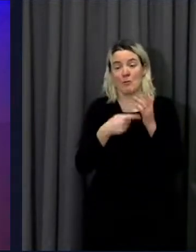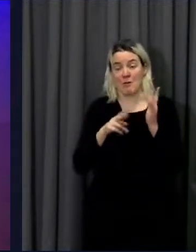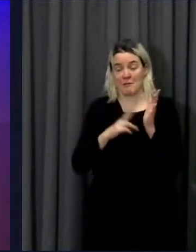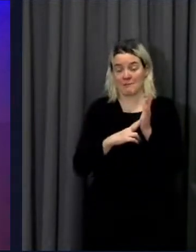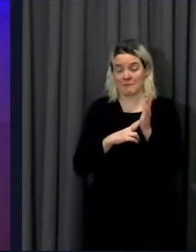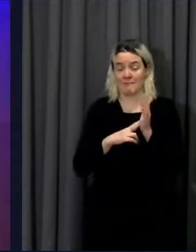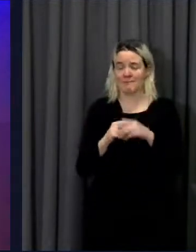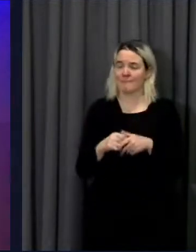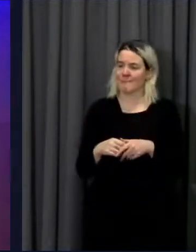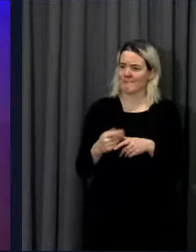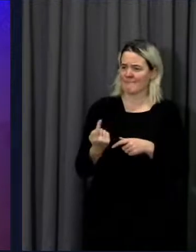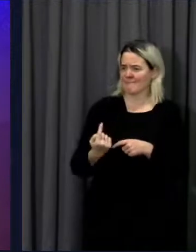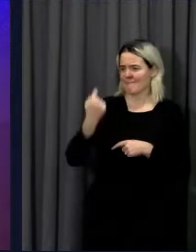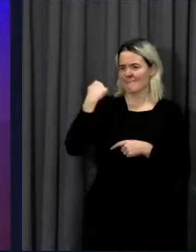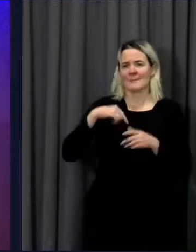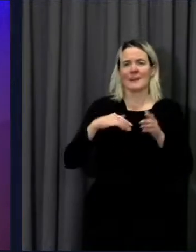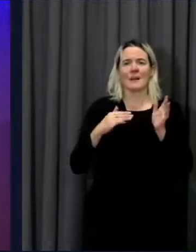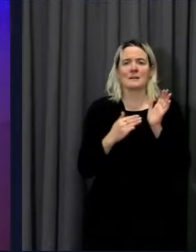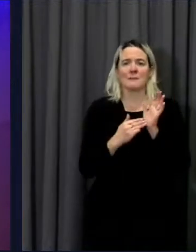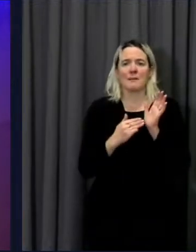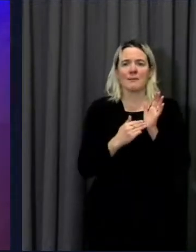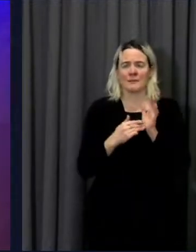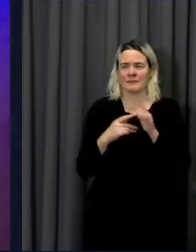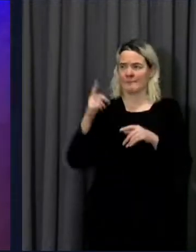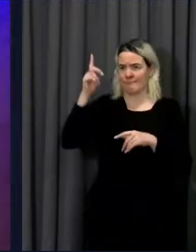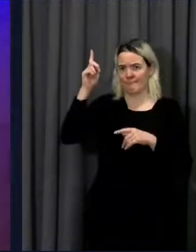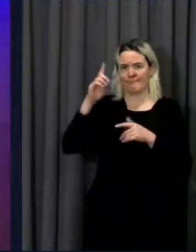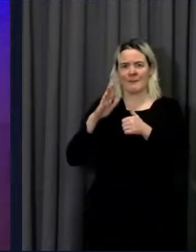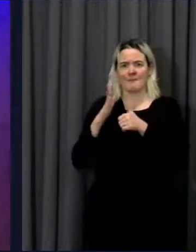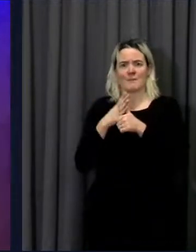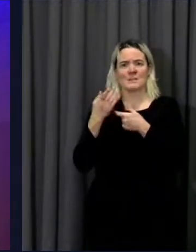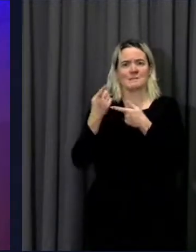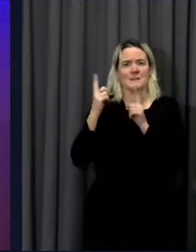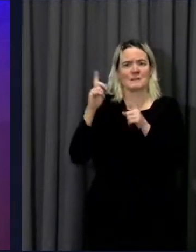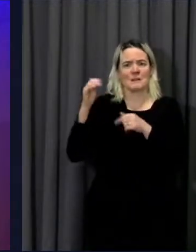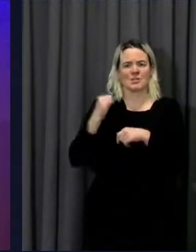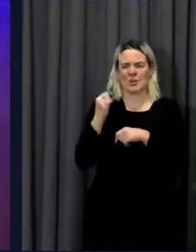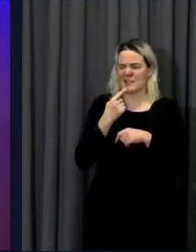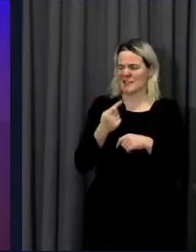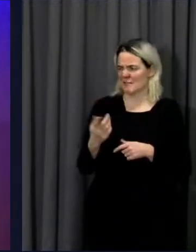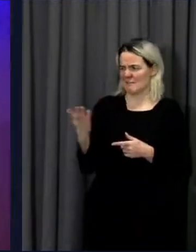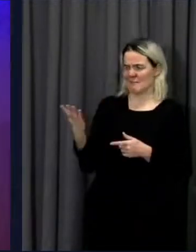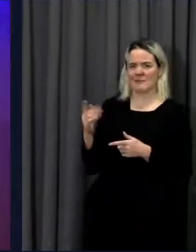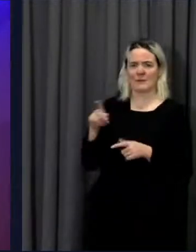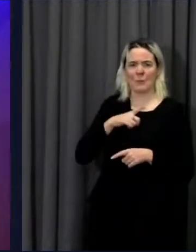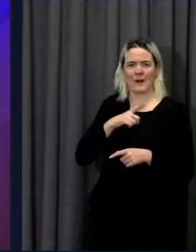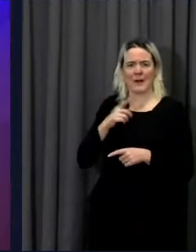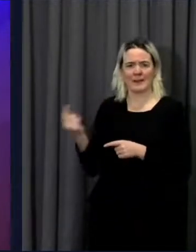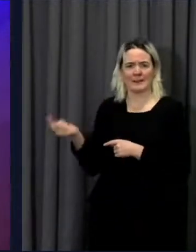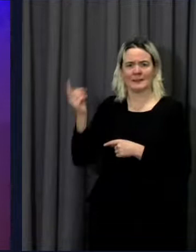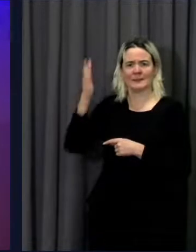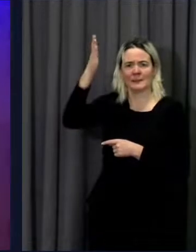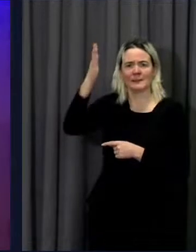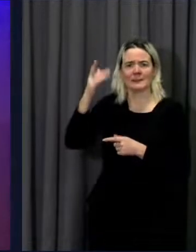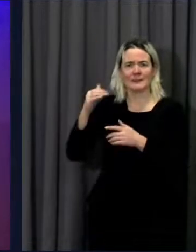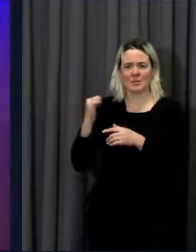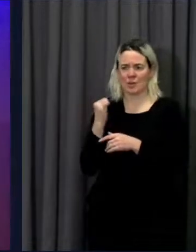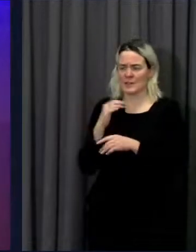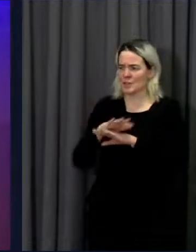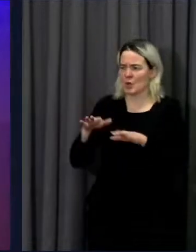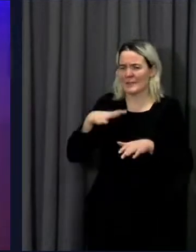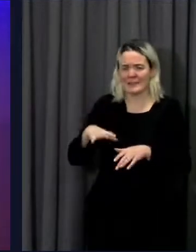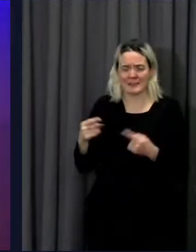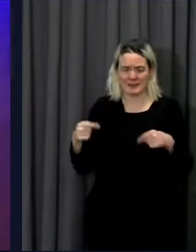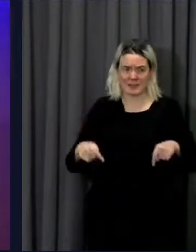it quite clear that she felt his trip may not have been necessary. Does the Welsh Government feel that the Prime Minister's trip to Wales is necessary today